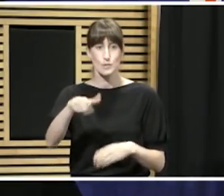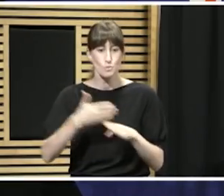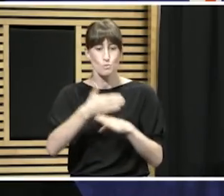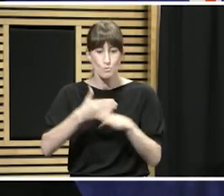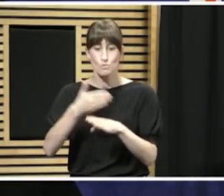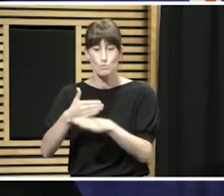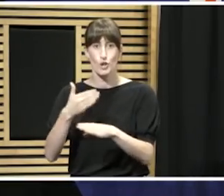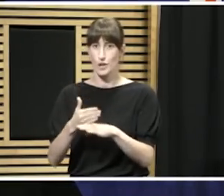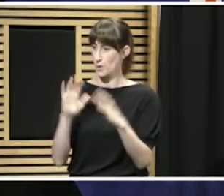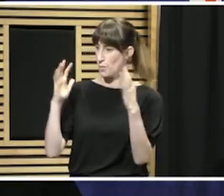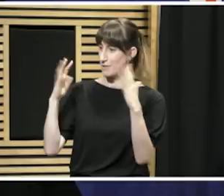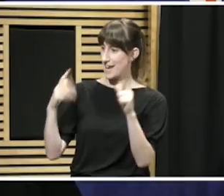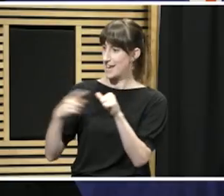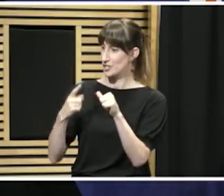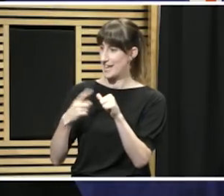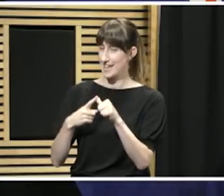safe. Well done on that, Ash.